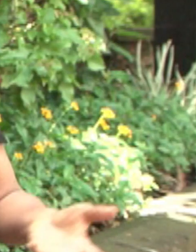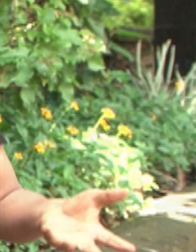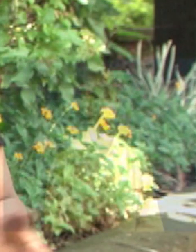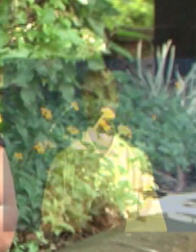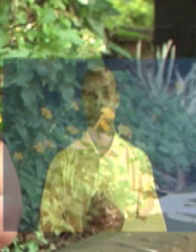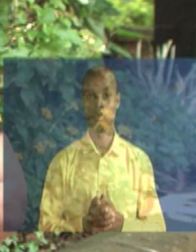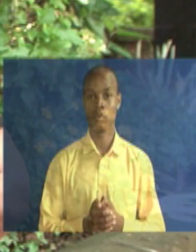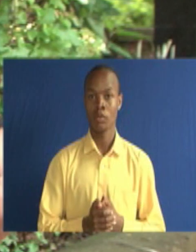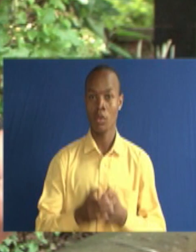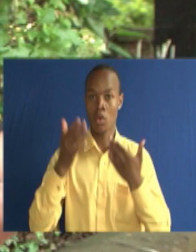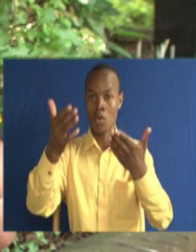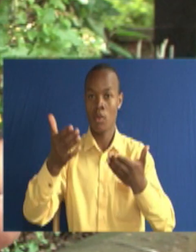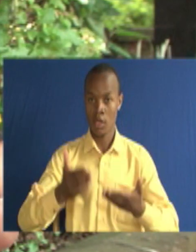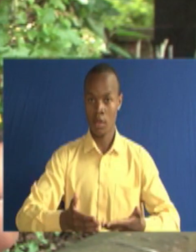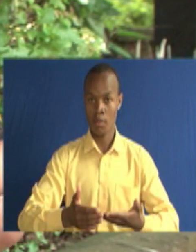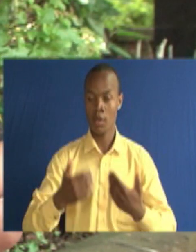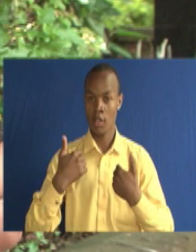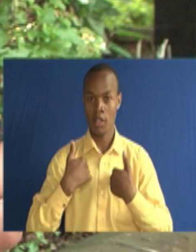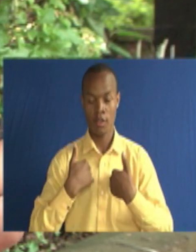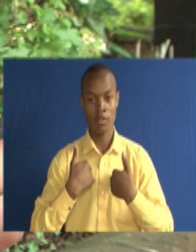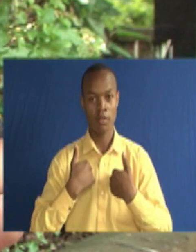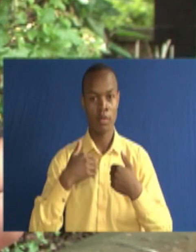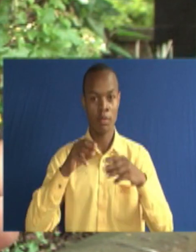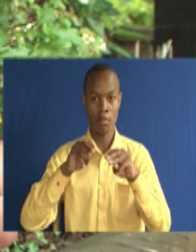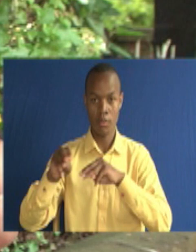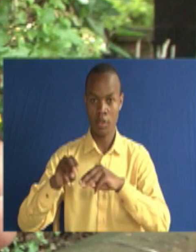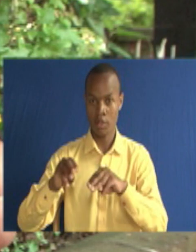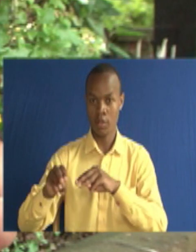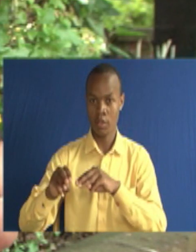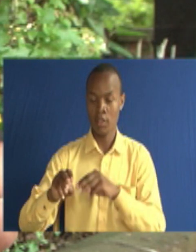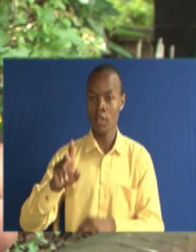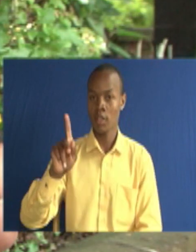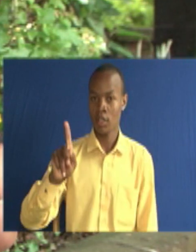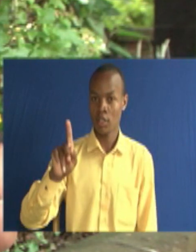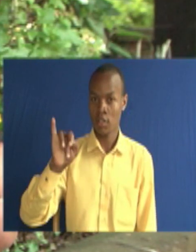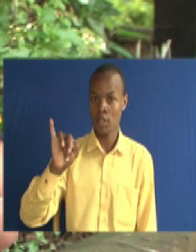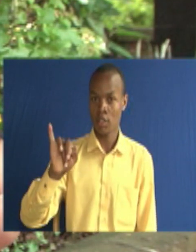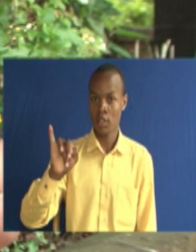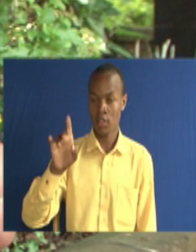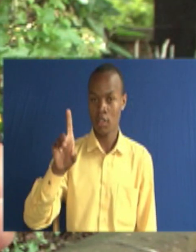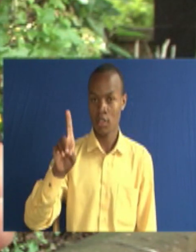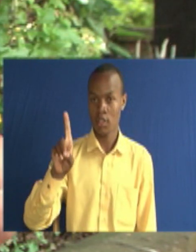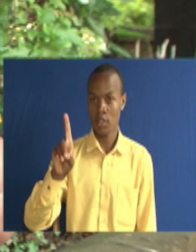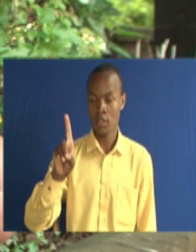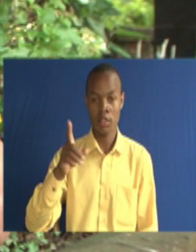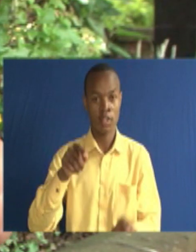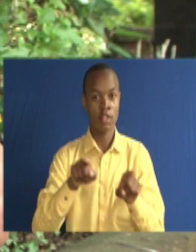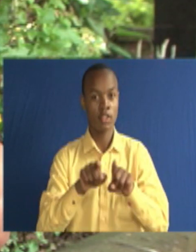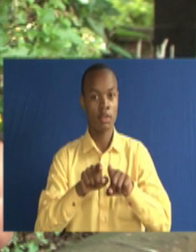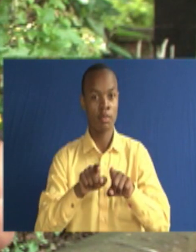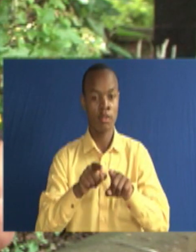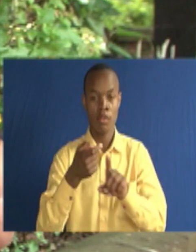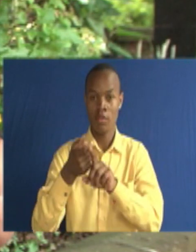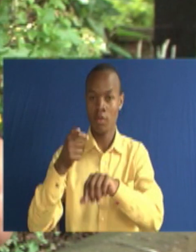Welcome back. He has been at the top management of the Kenya National Association of the Deaf for some time now. And he has